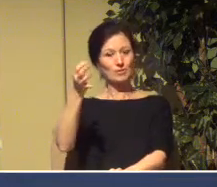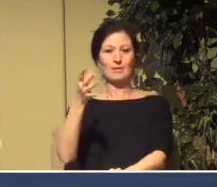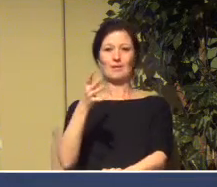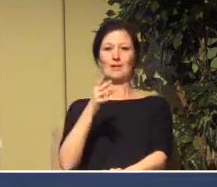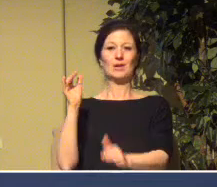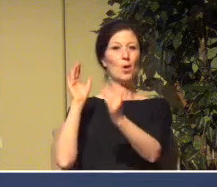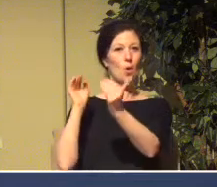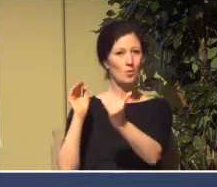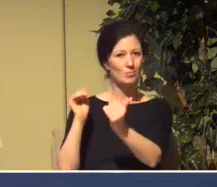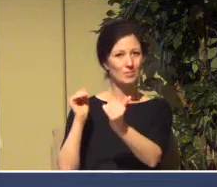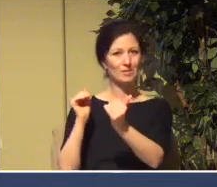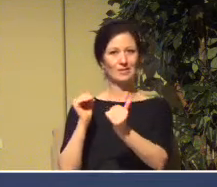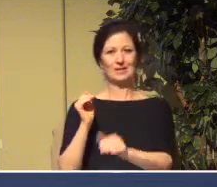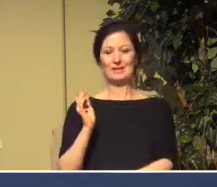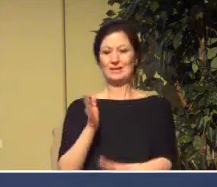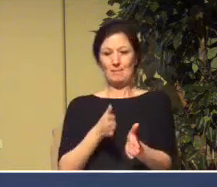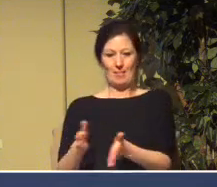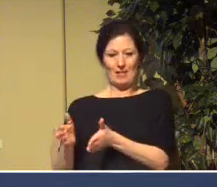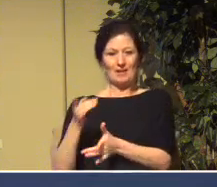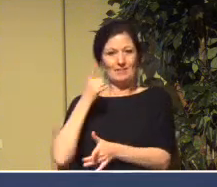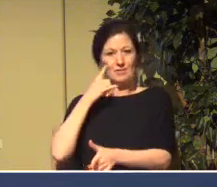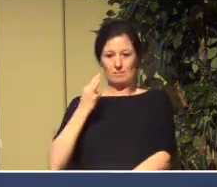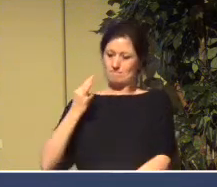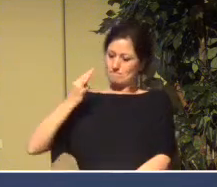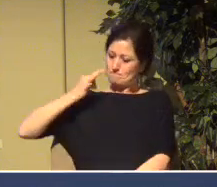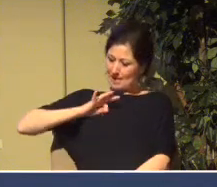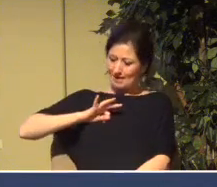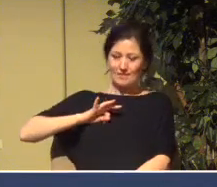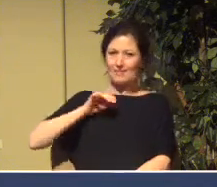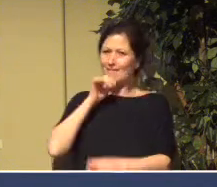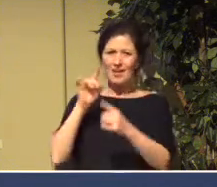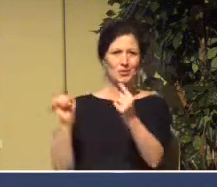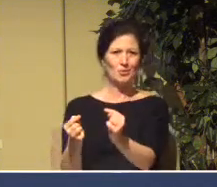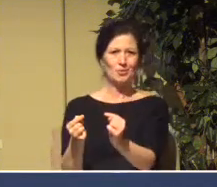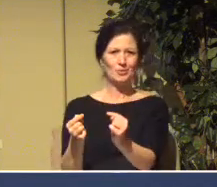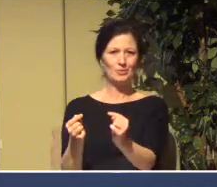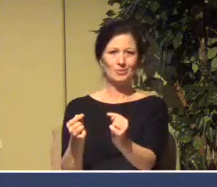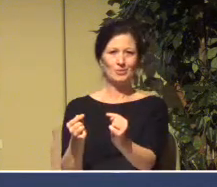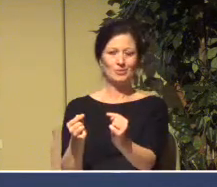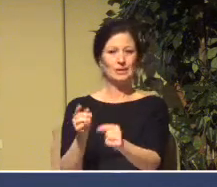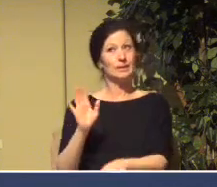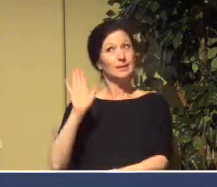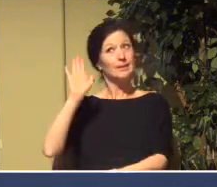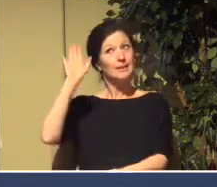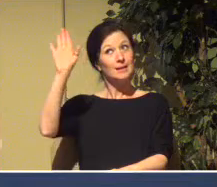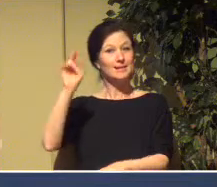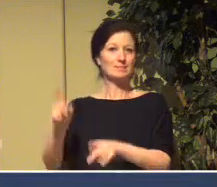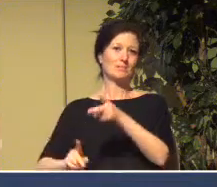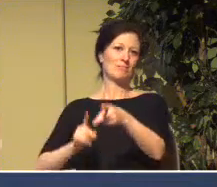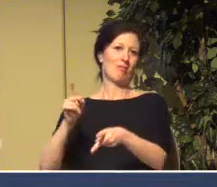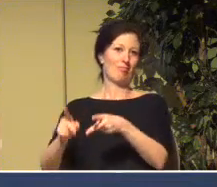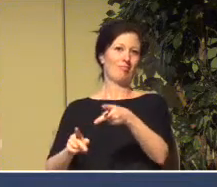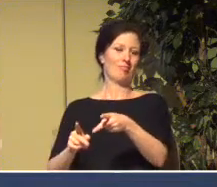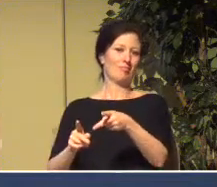Plans to prosper and not to harm. They were his people, despite the exile.